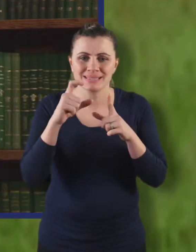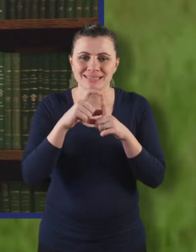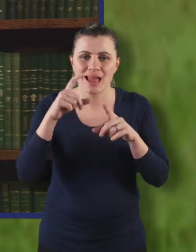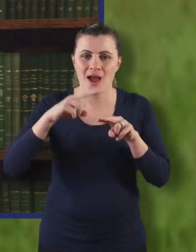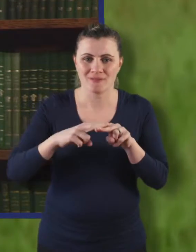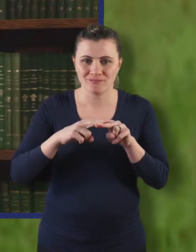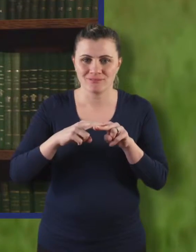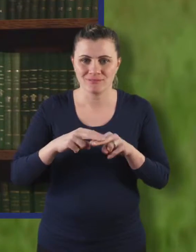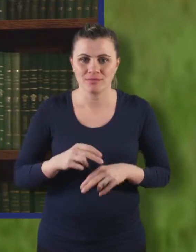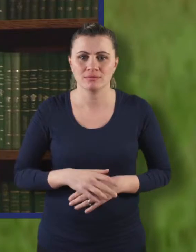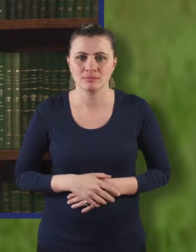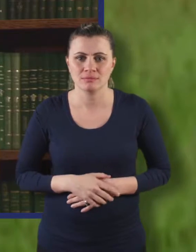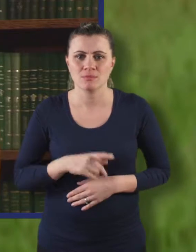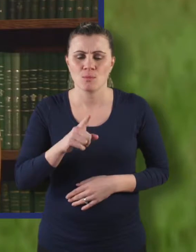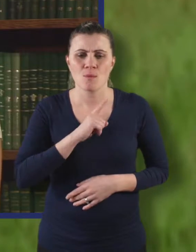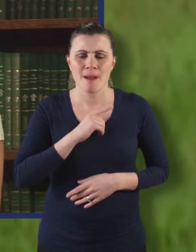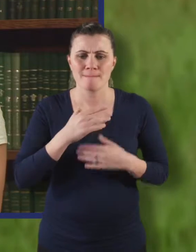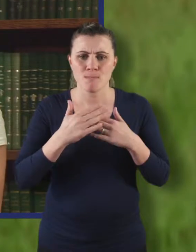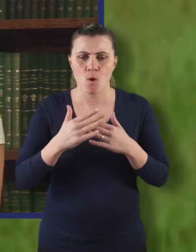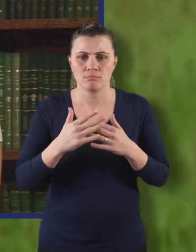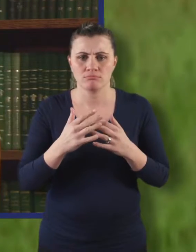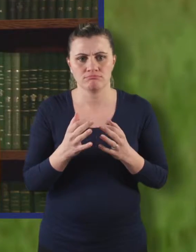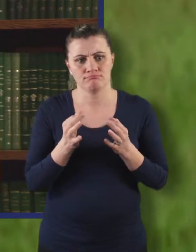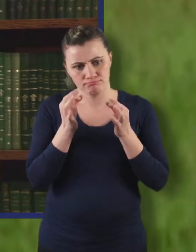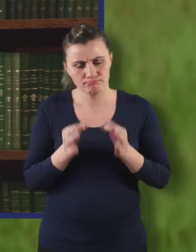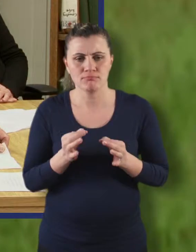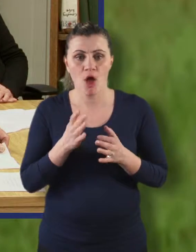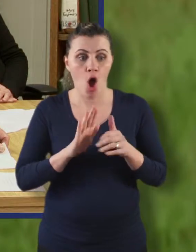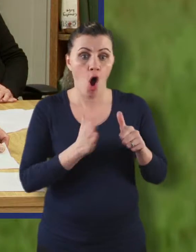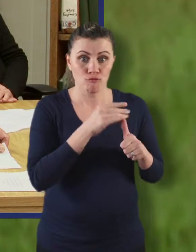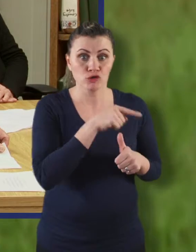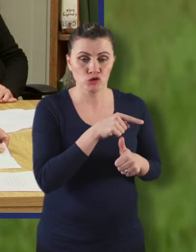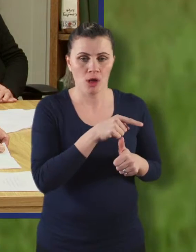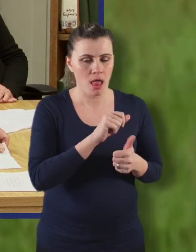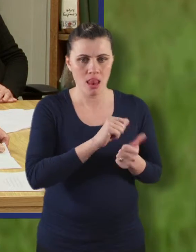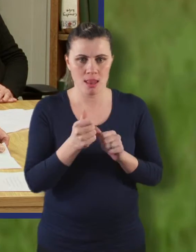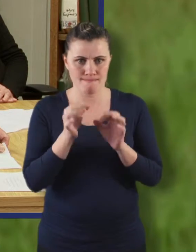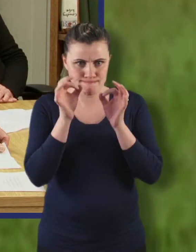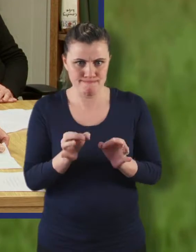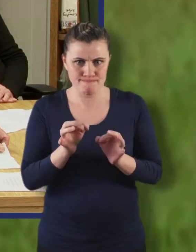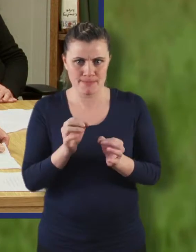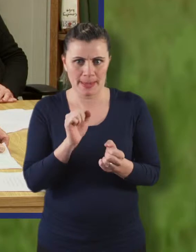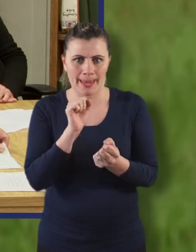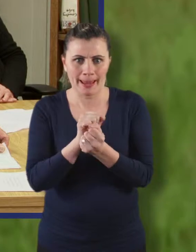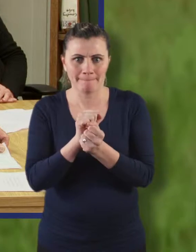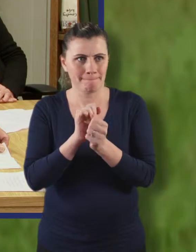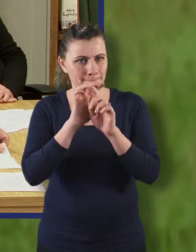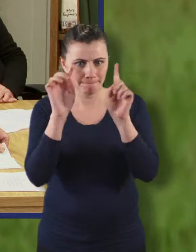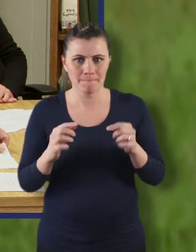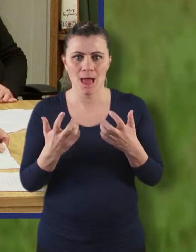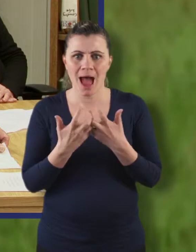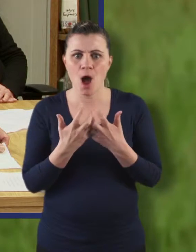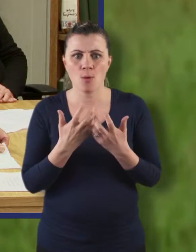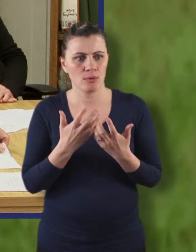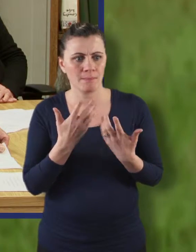version of the original record and the metadata behind it will store exactly what programme was originally created in. If you have